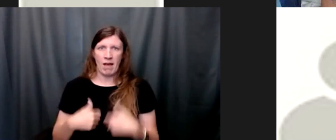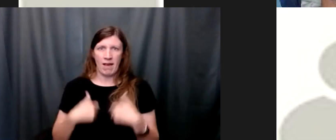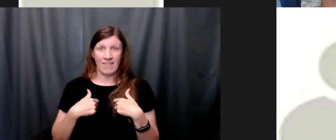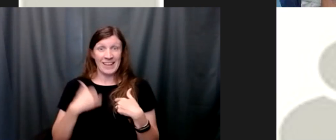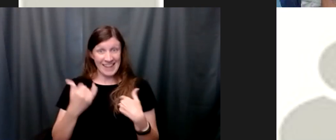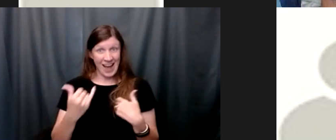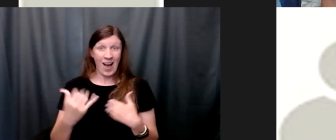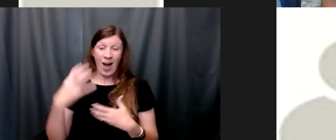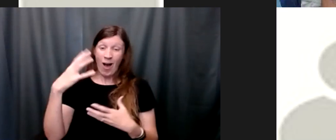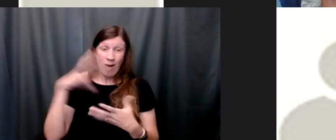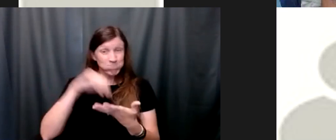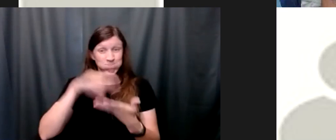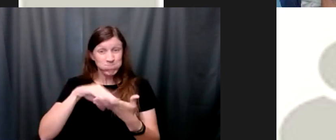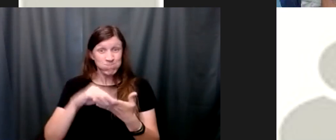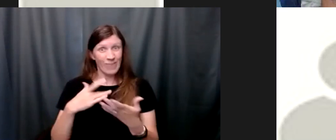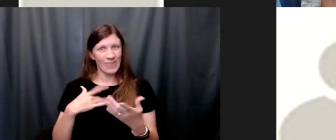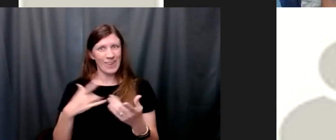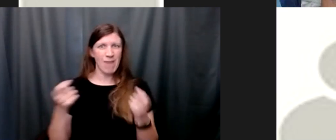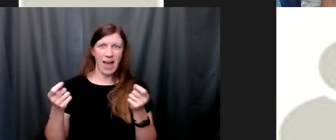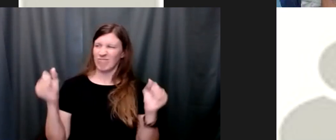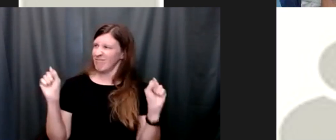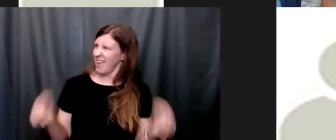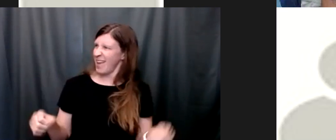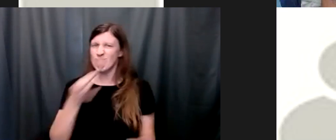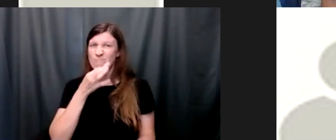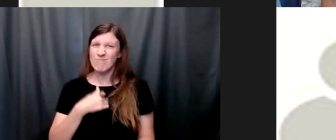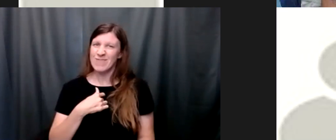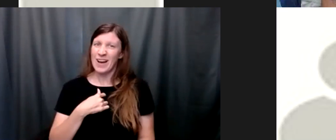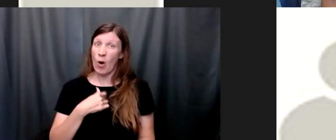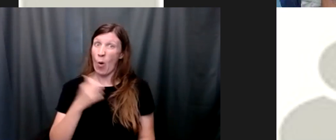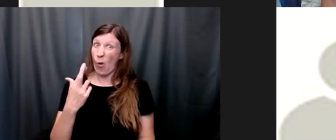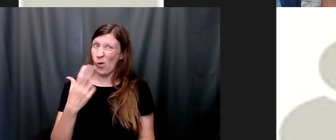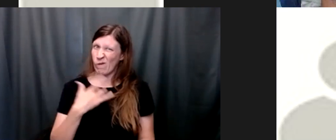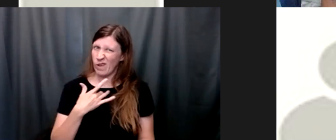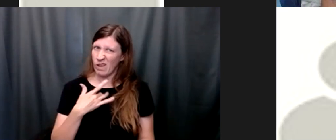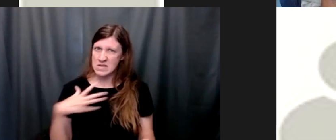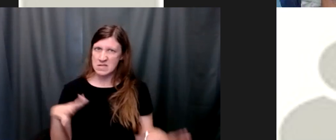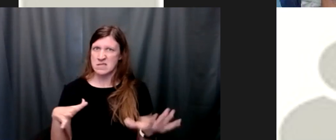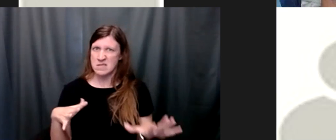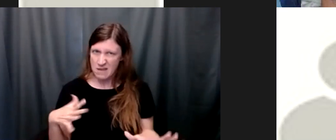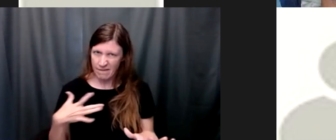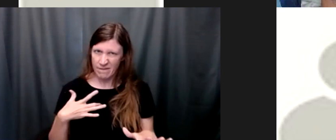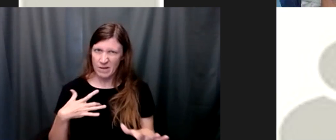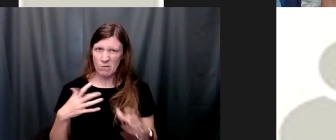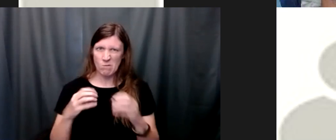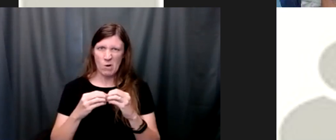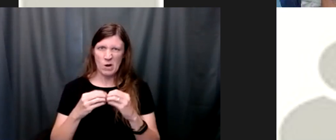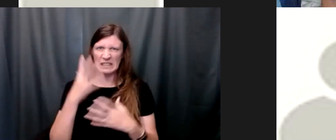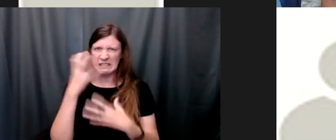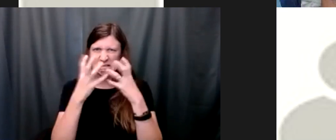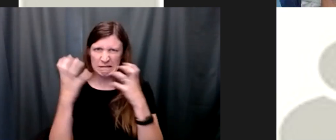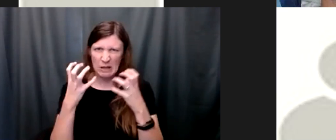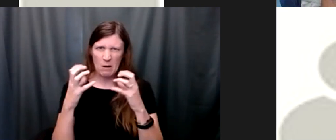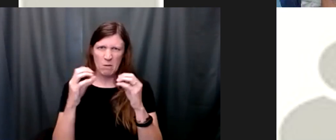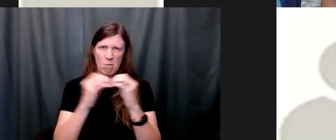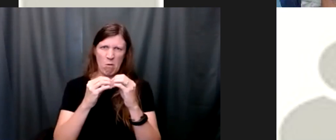or have you found that you're a little bit more on edge a little bit more irritable a little